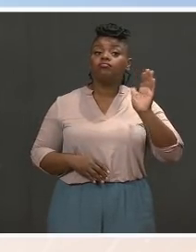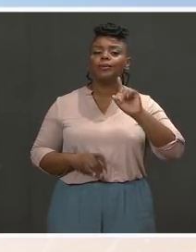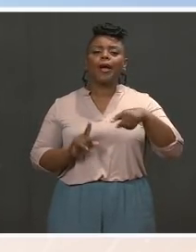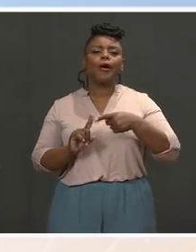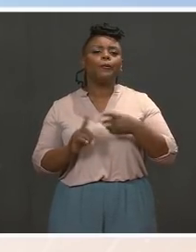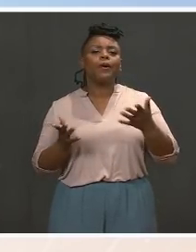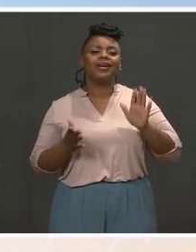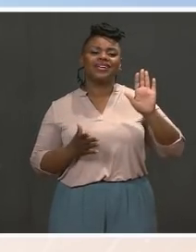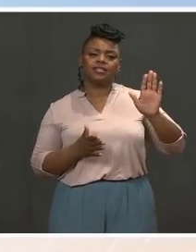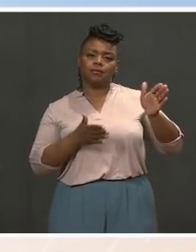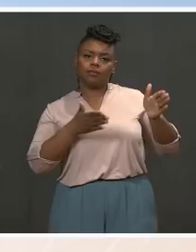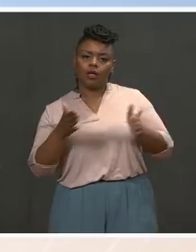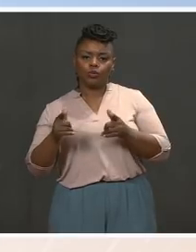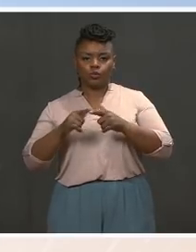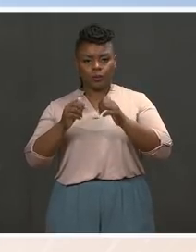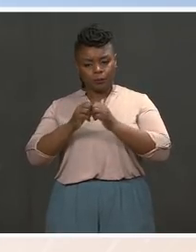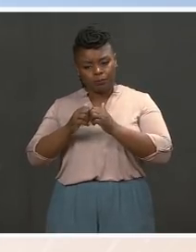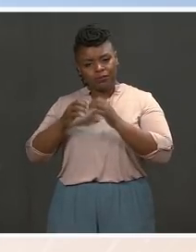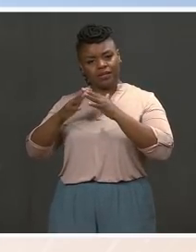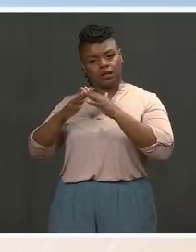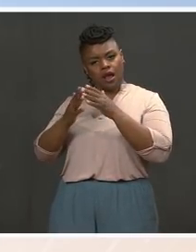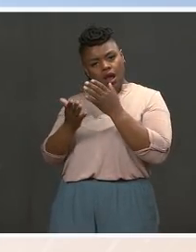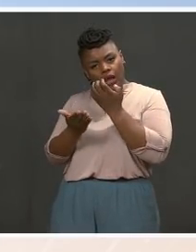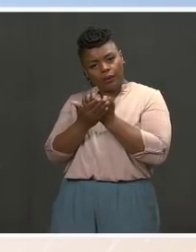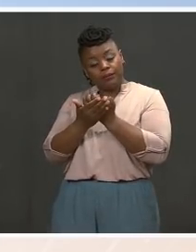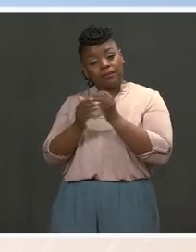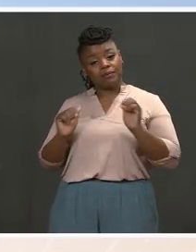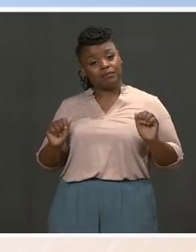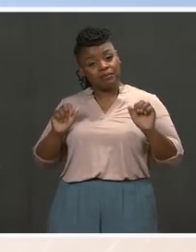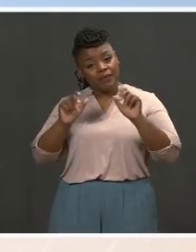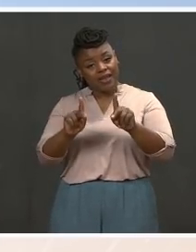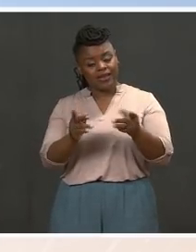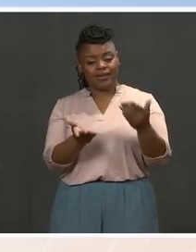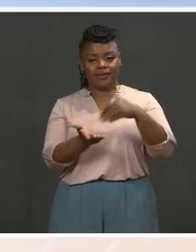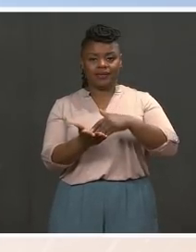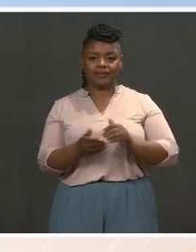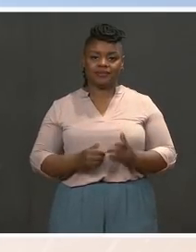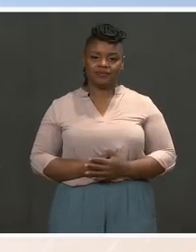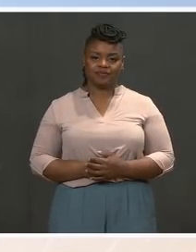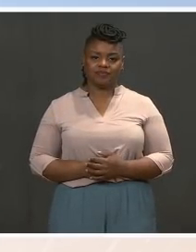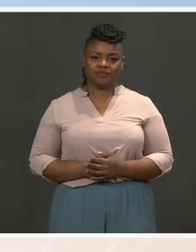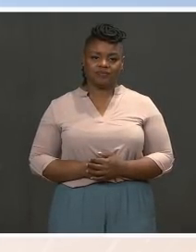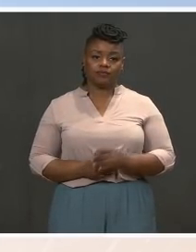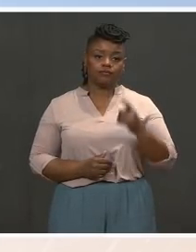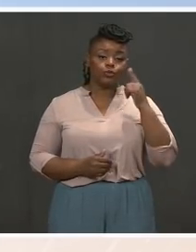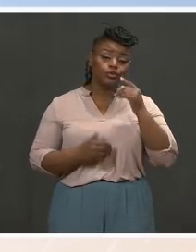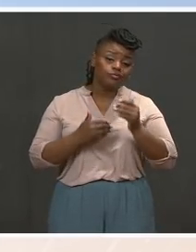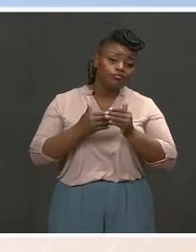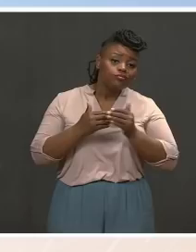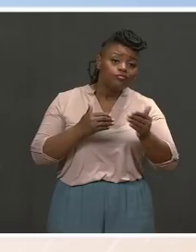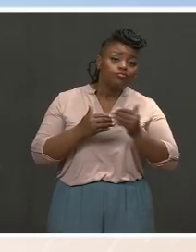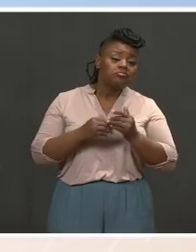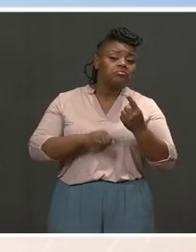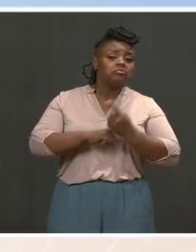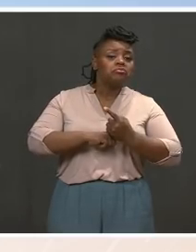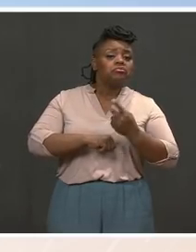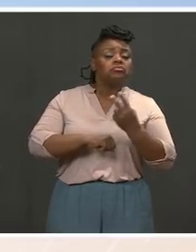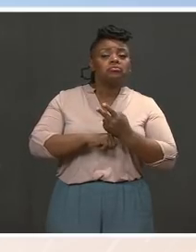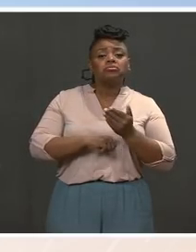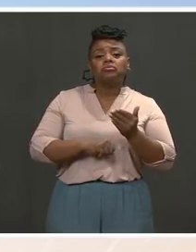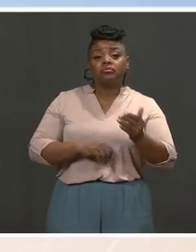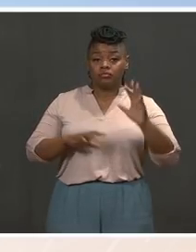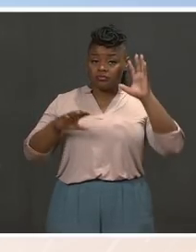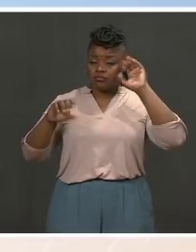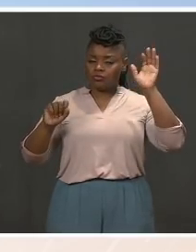to build the economy back better. Over the next several days, and this is probably why they were hesitant to give more detail. He will continue meeting with his